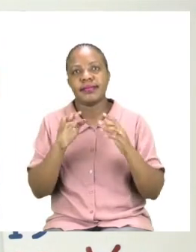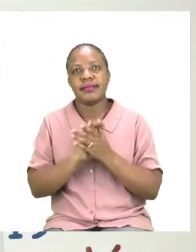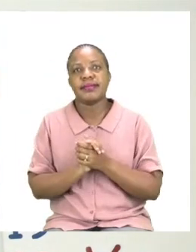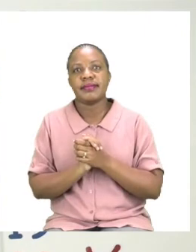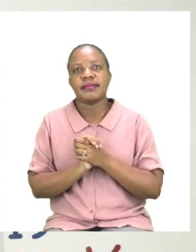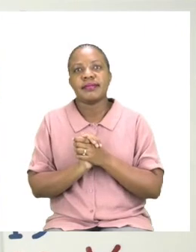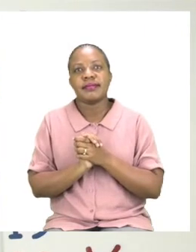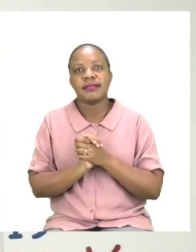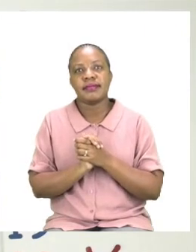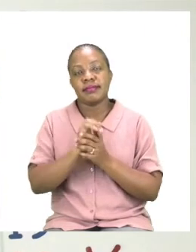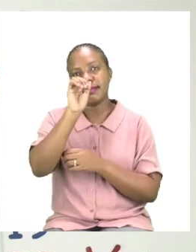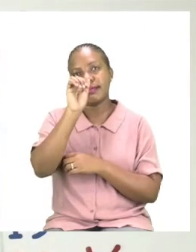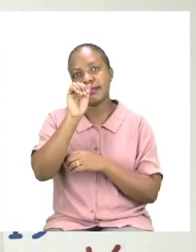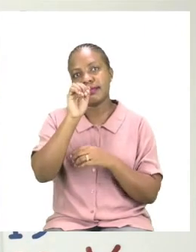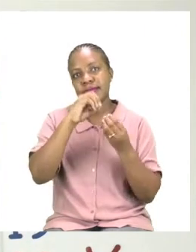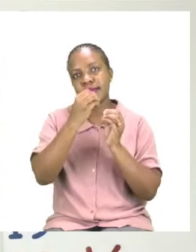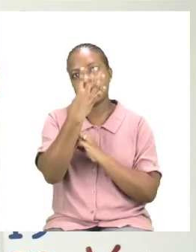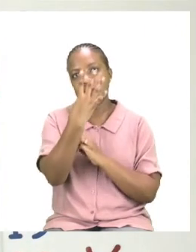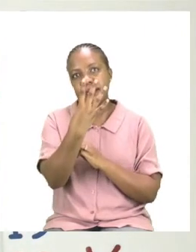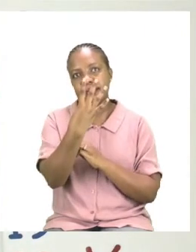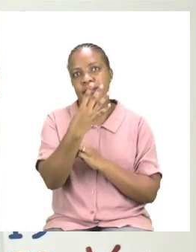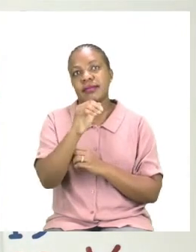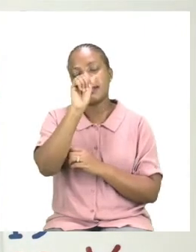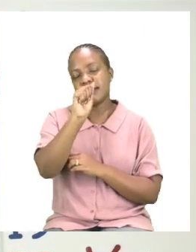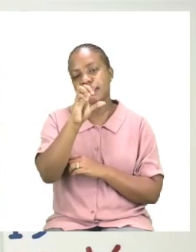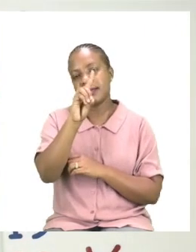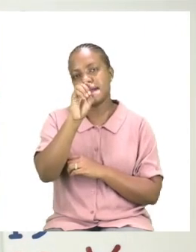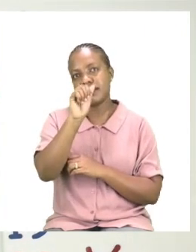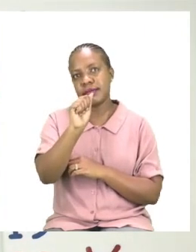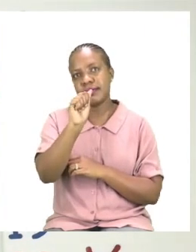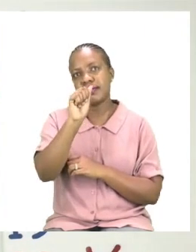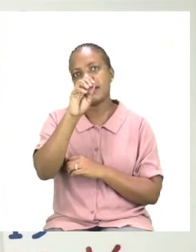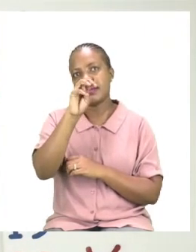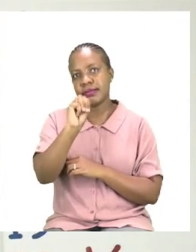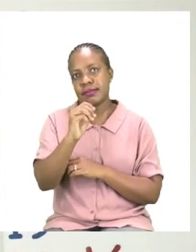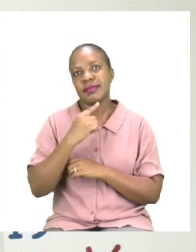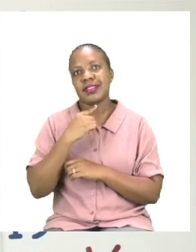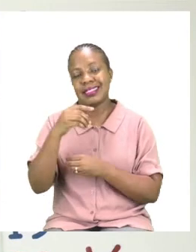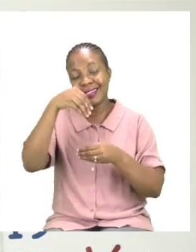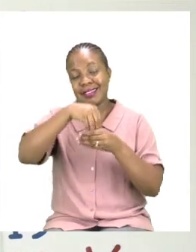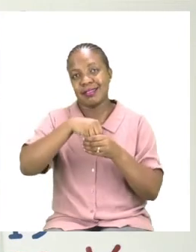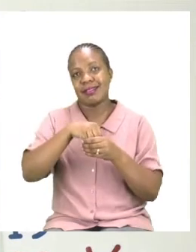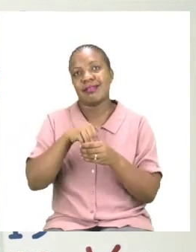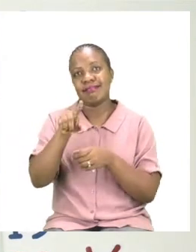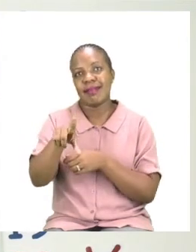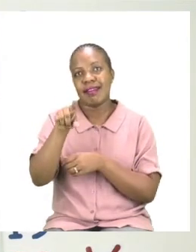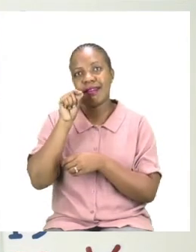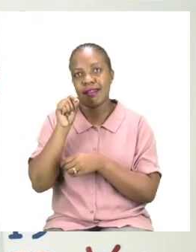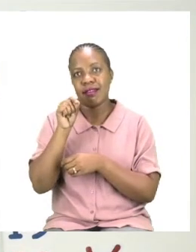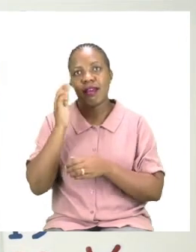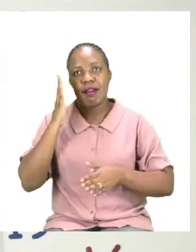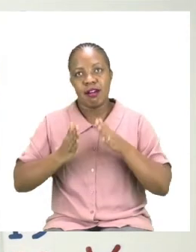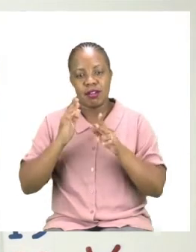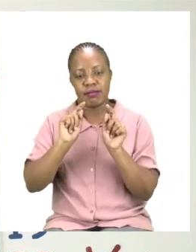says, Adam is in the athletics team. Now remember we said, athletics